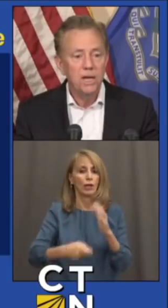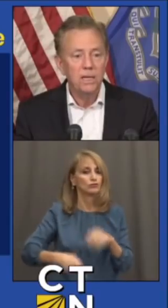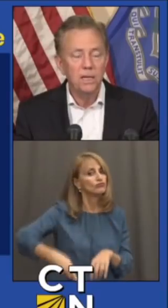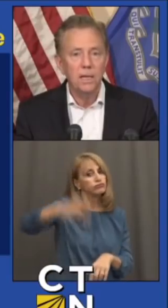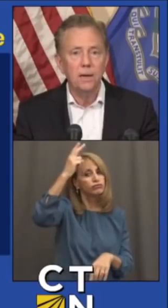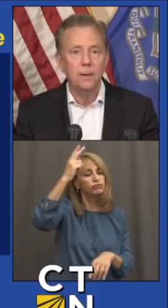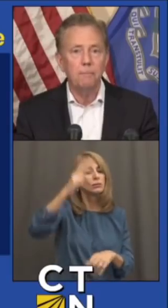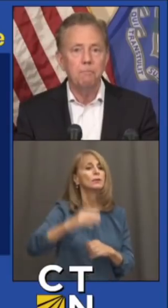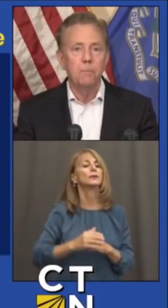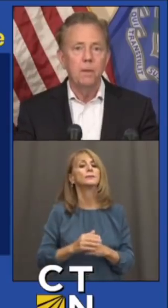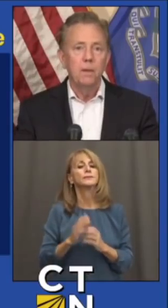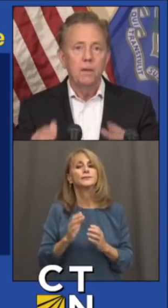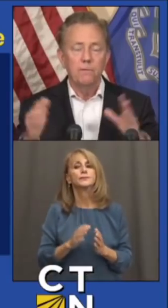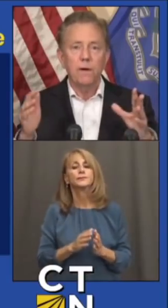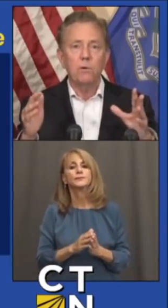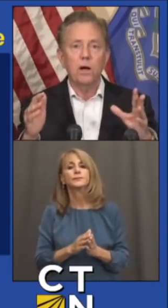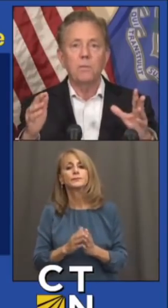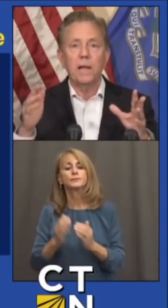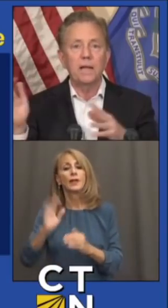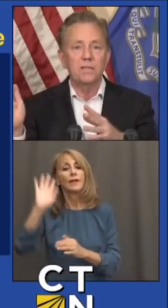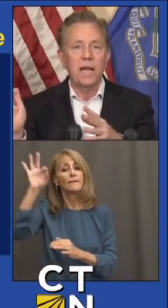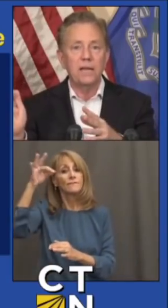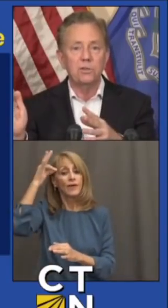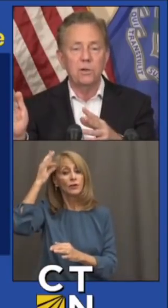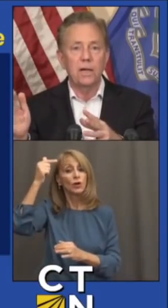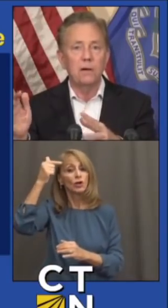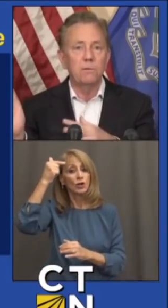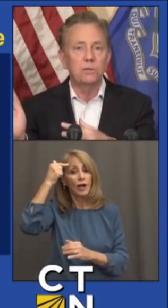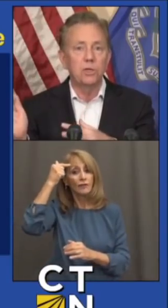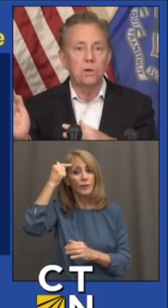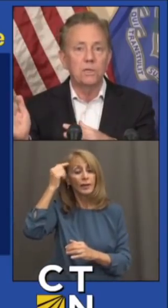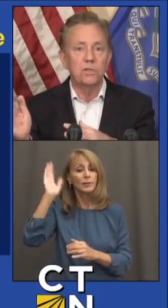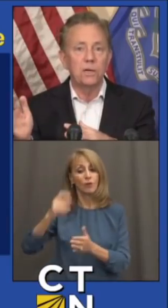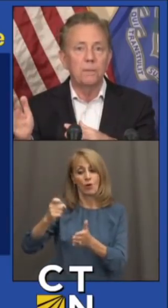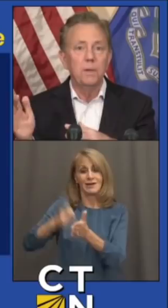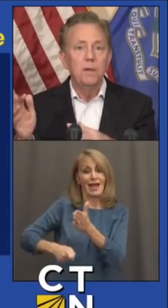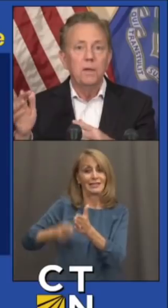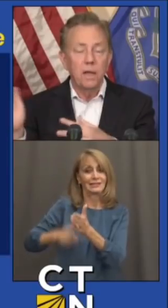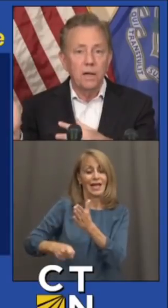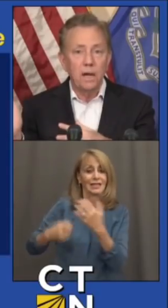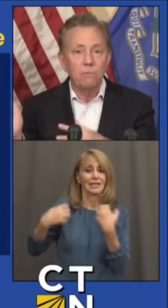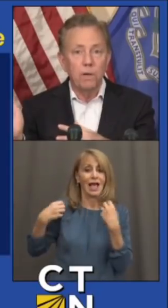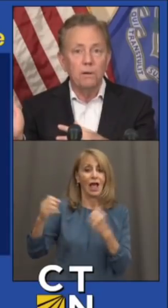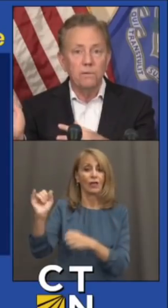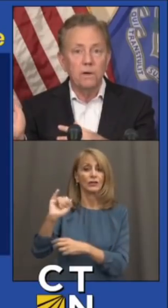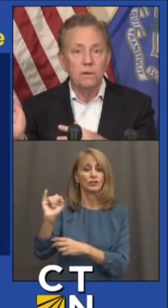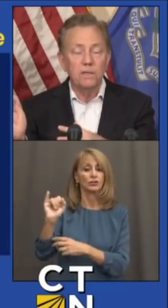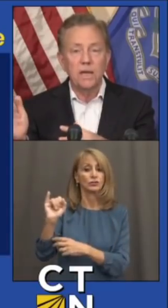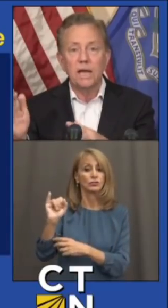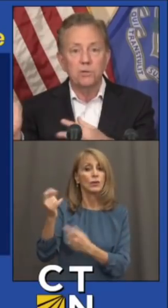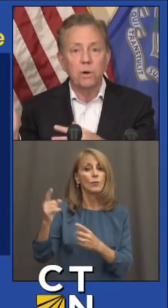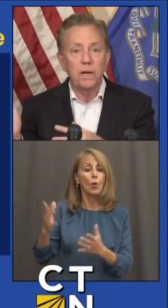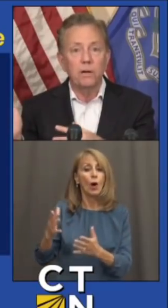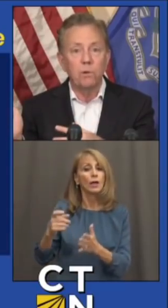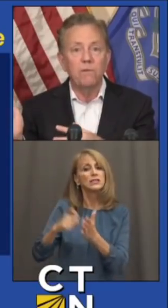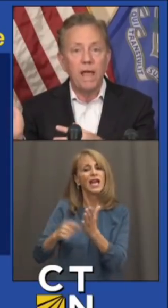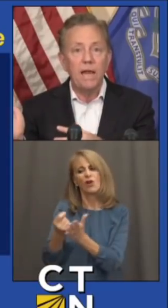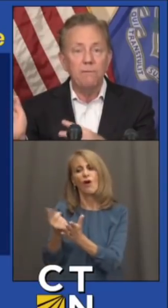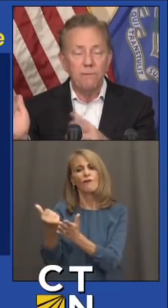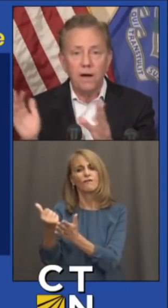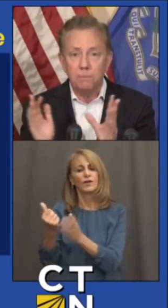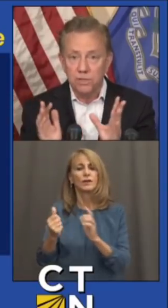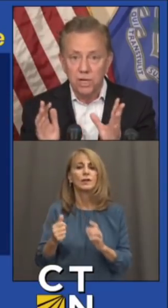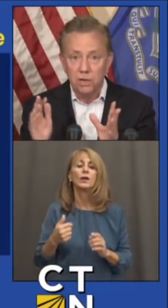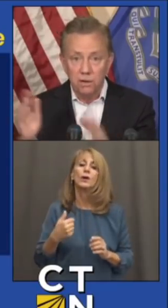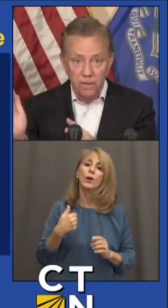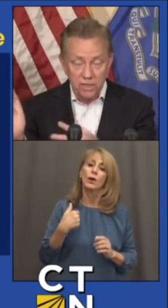And secondly, the federal government had a tax on health insurance. They got rid of the tax. We're getting rid of